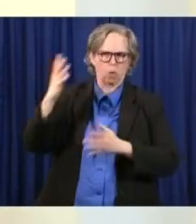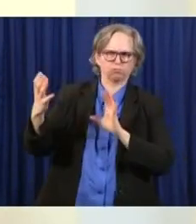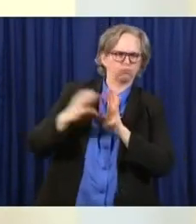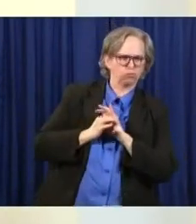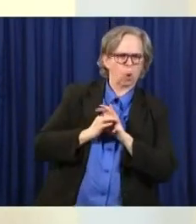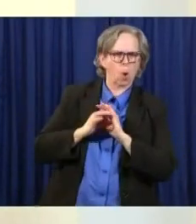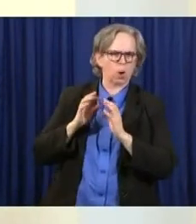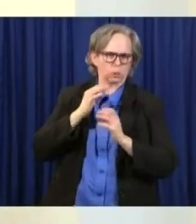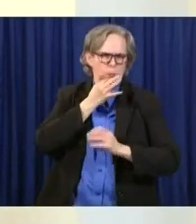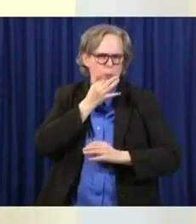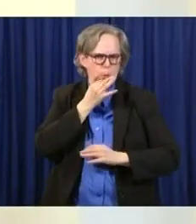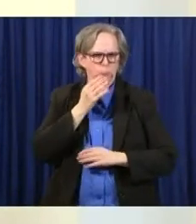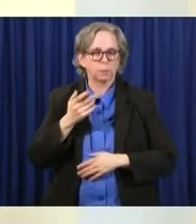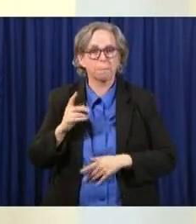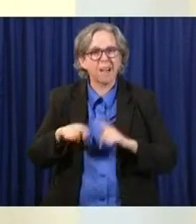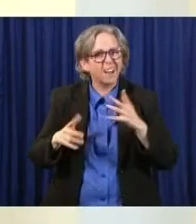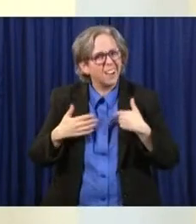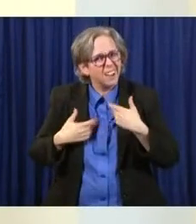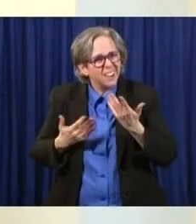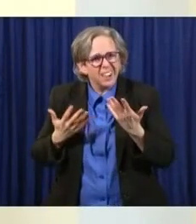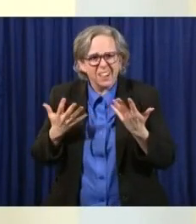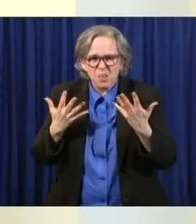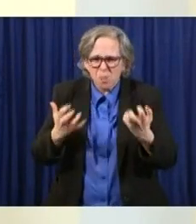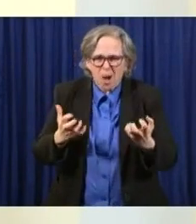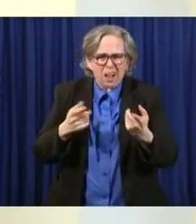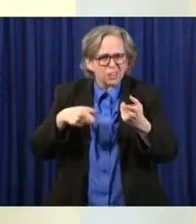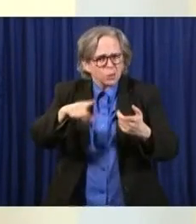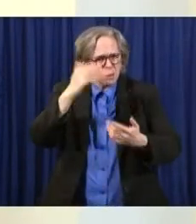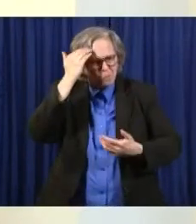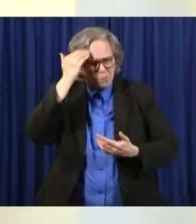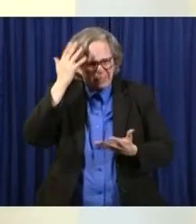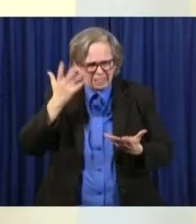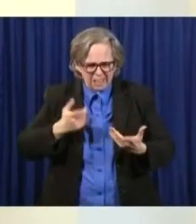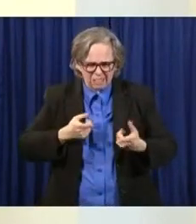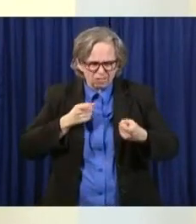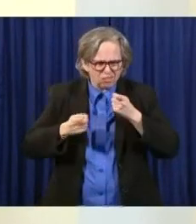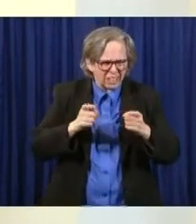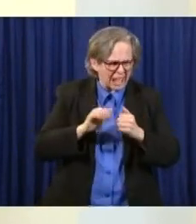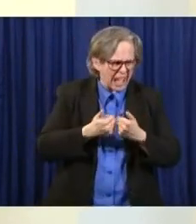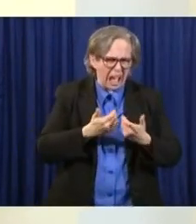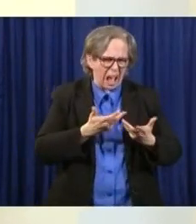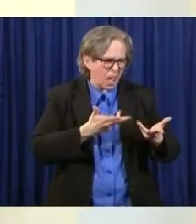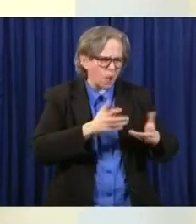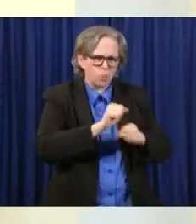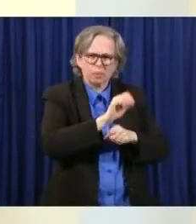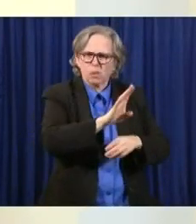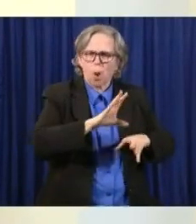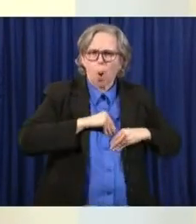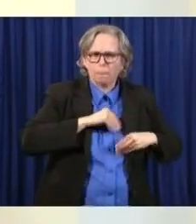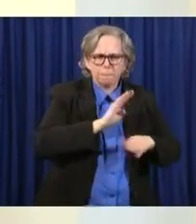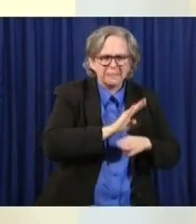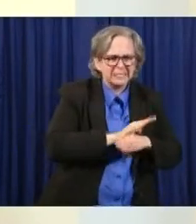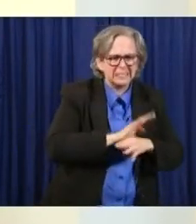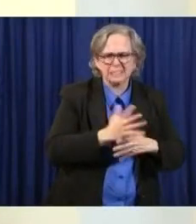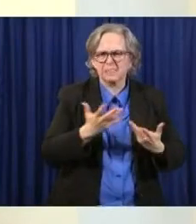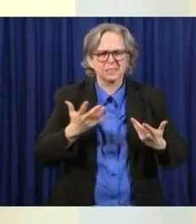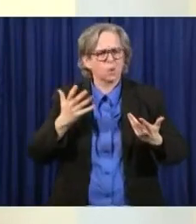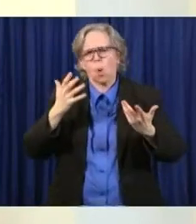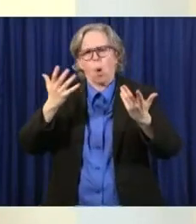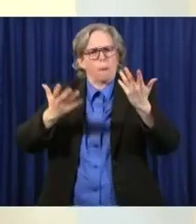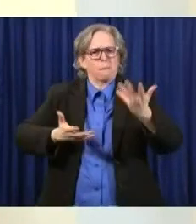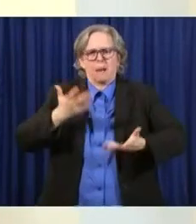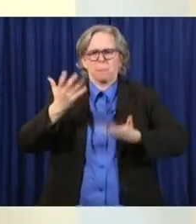bit. We struggle with what we're dealing with with our businesses. And it's also often the time that opens us up. It's that